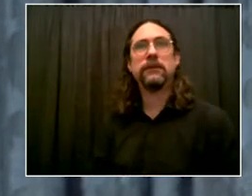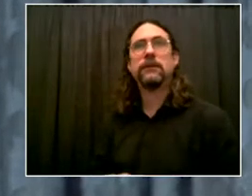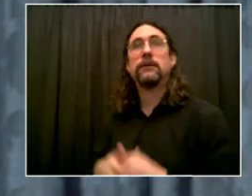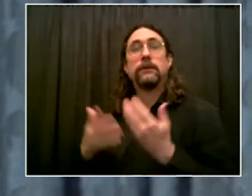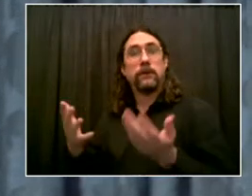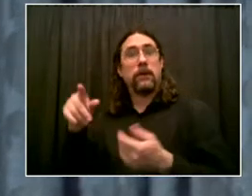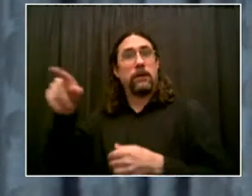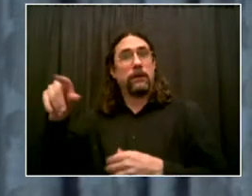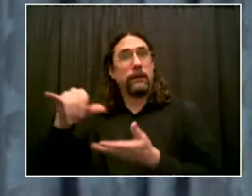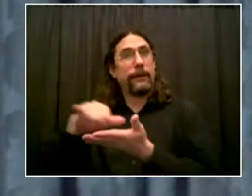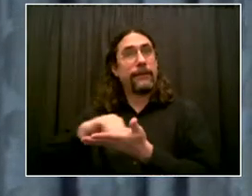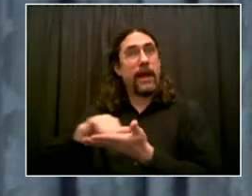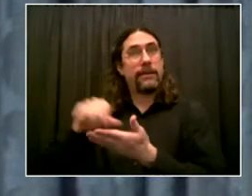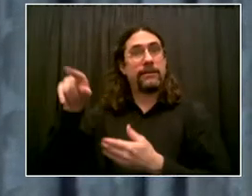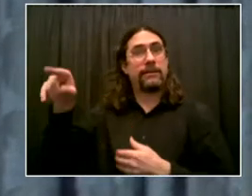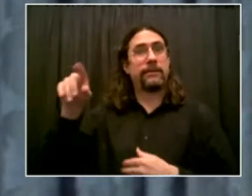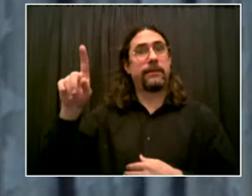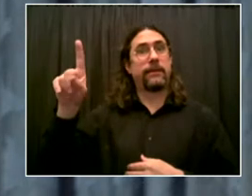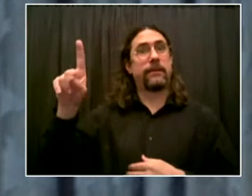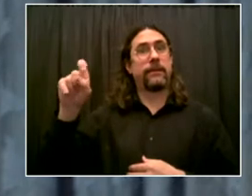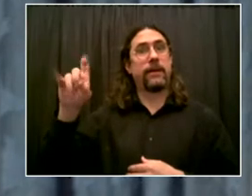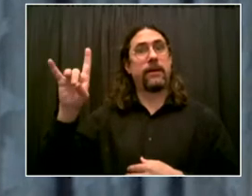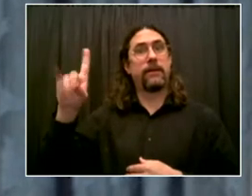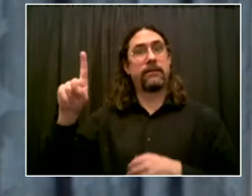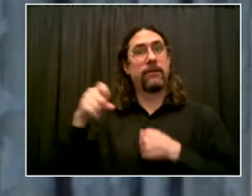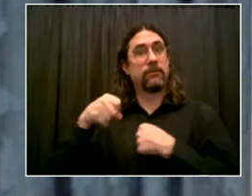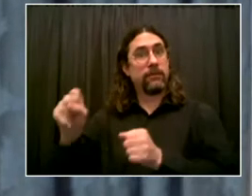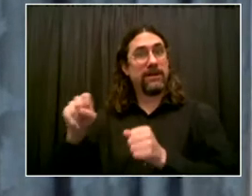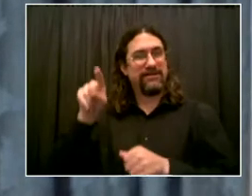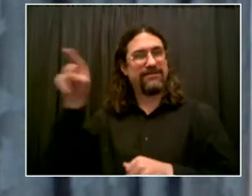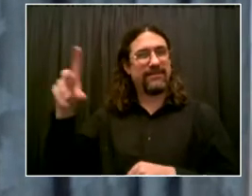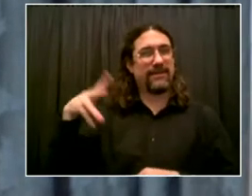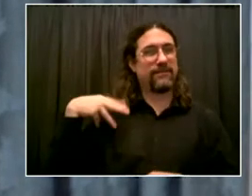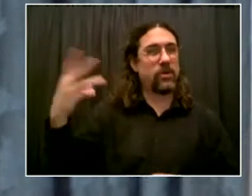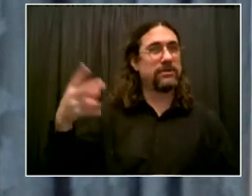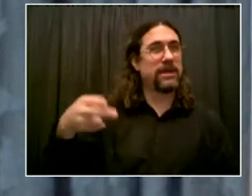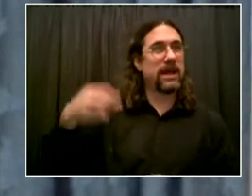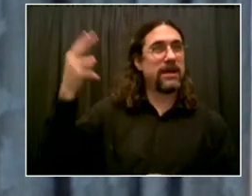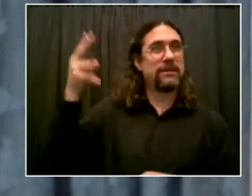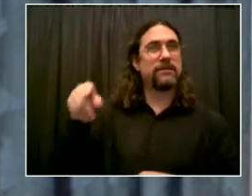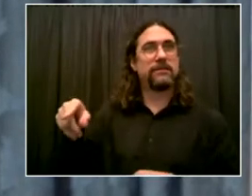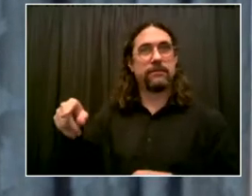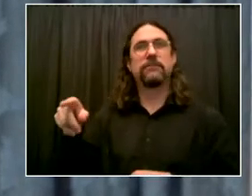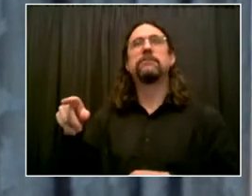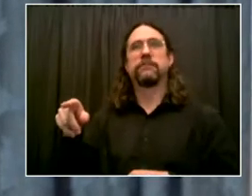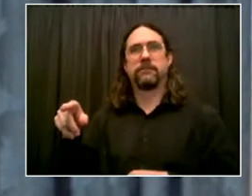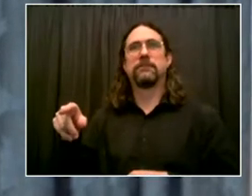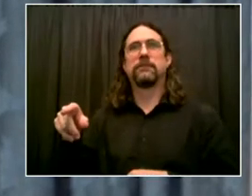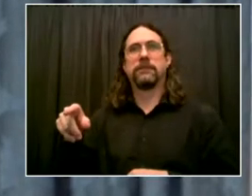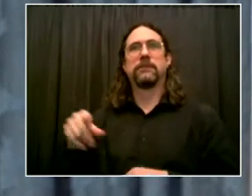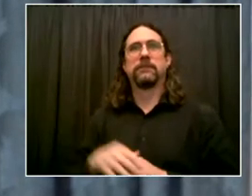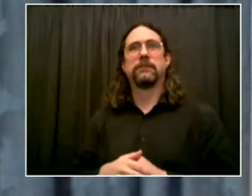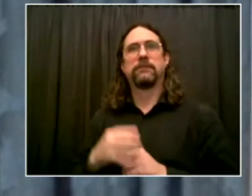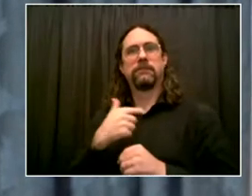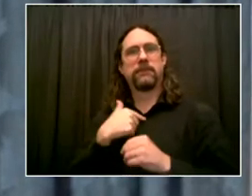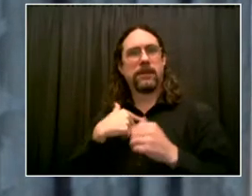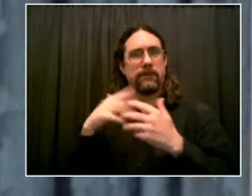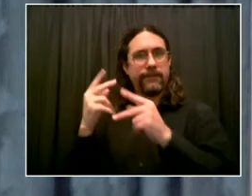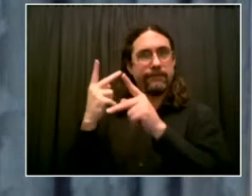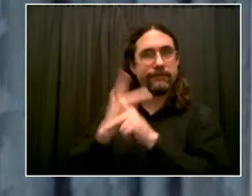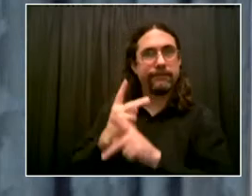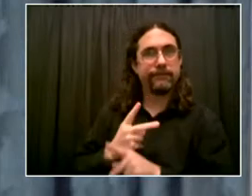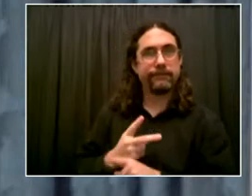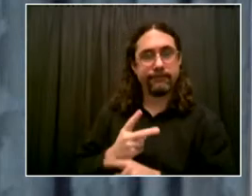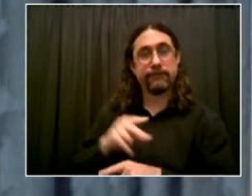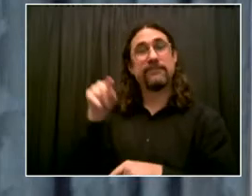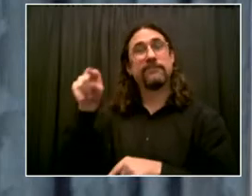is completed, and already it's saving 30 percent in terms of bus speeds. One new announcement, Jamaica